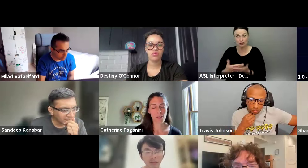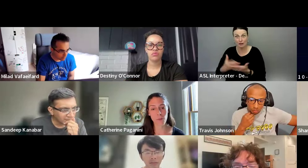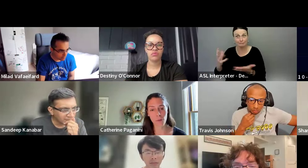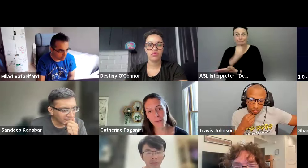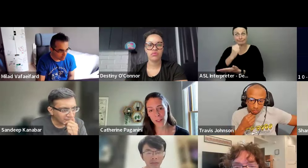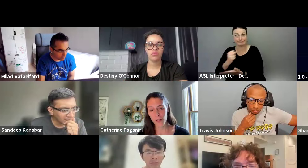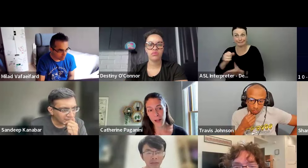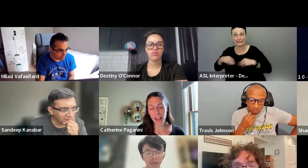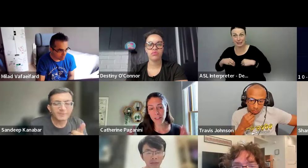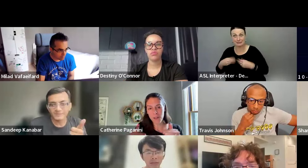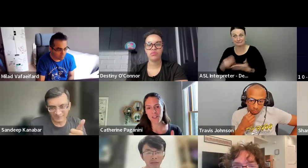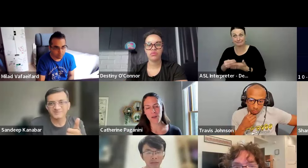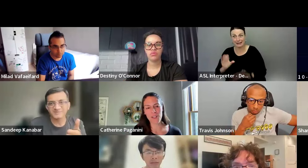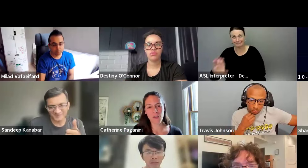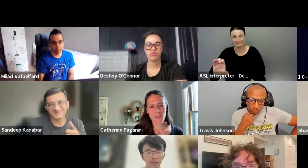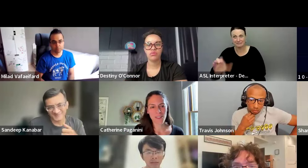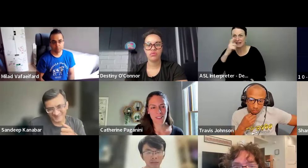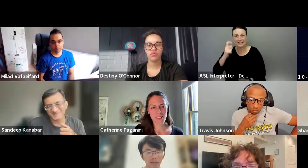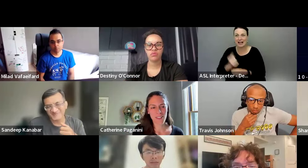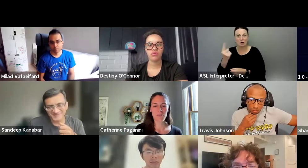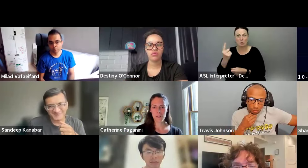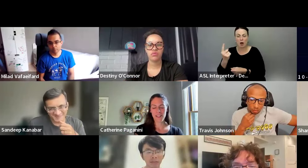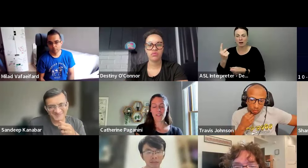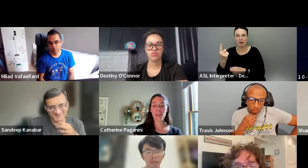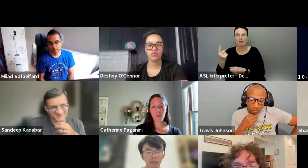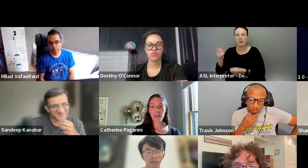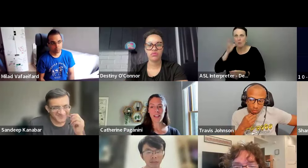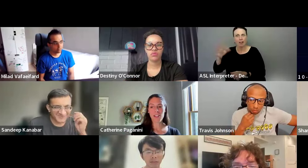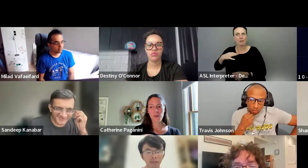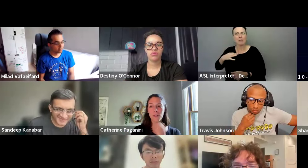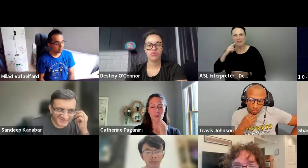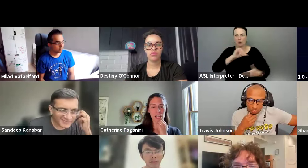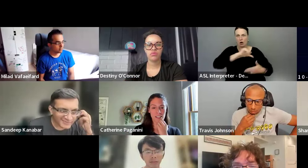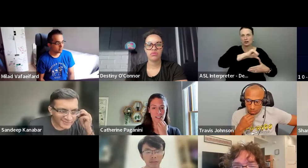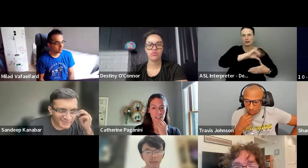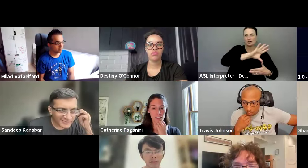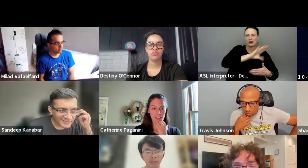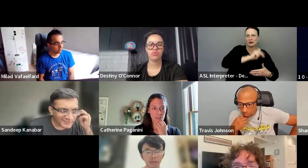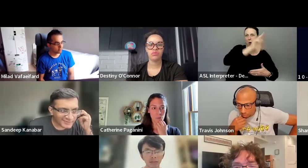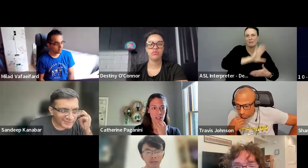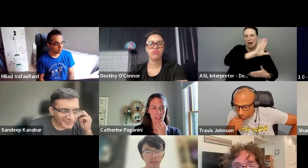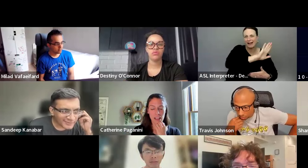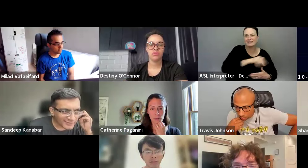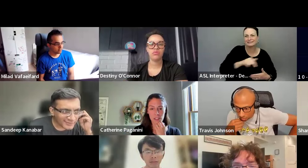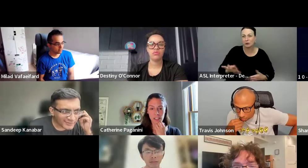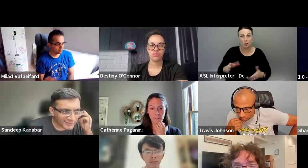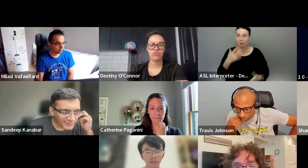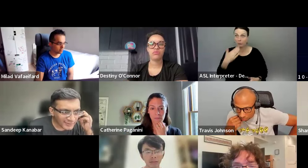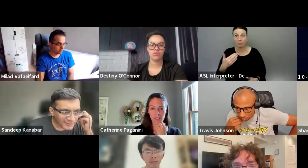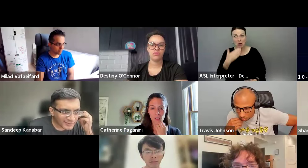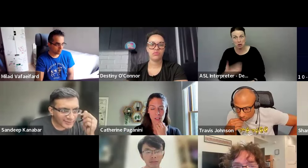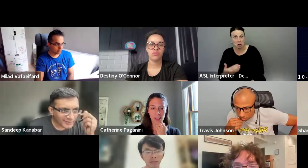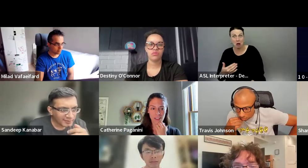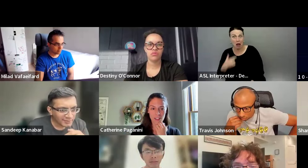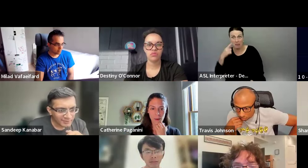get accepted because now everyone is going to apply for North America. So your chances there are pretty high, I would say.